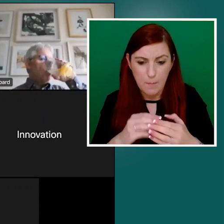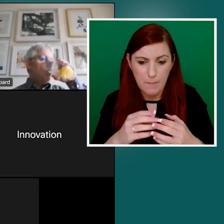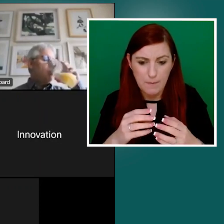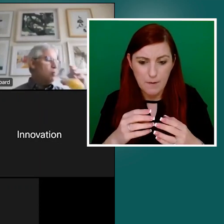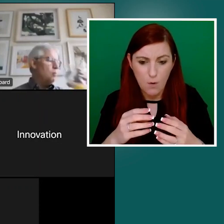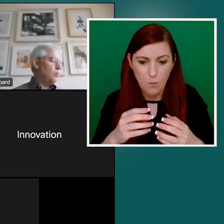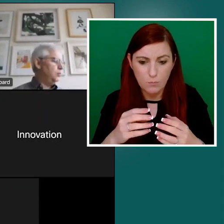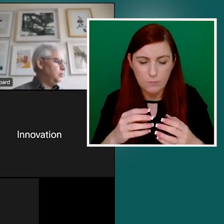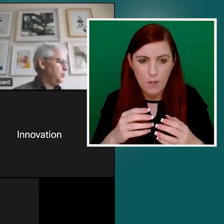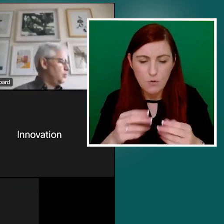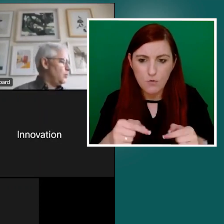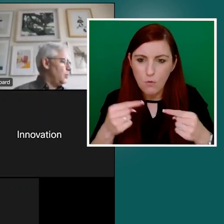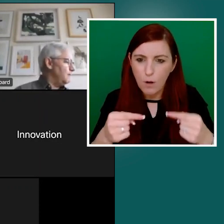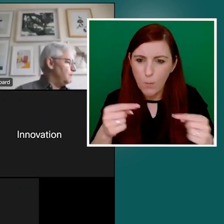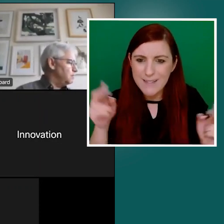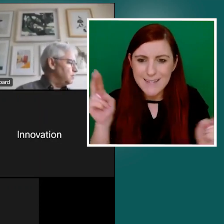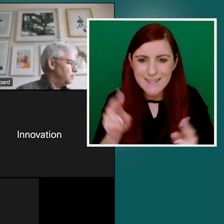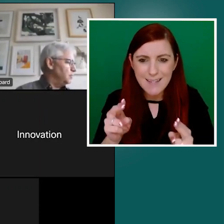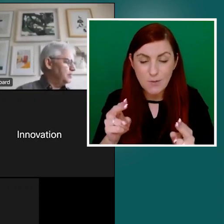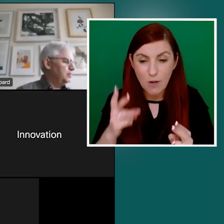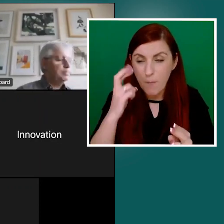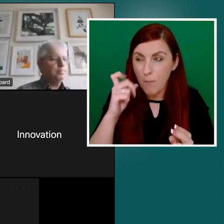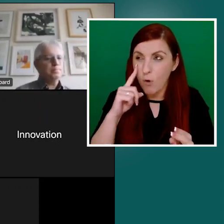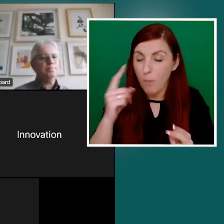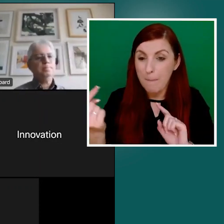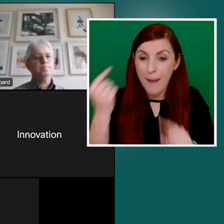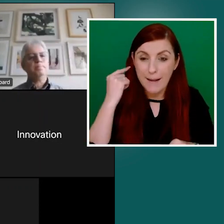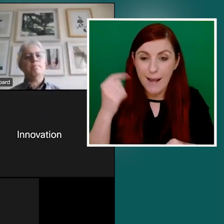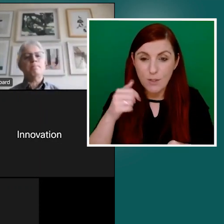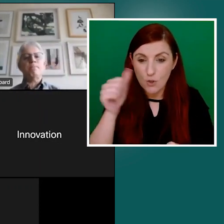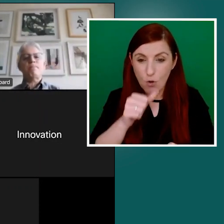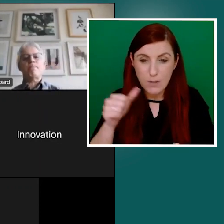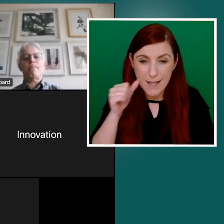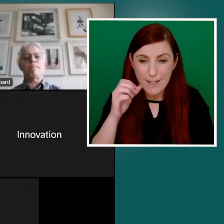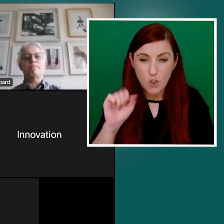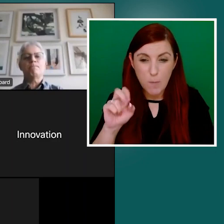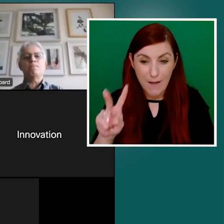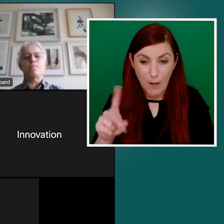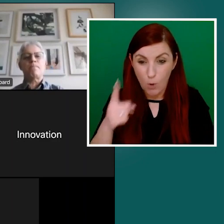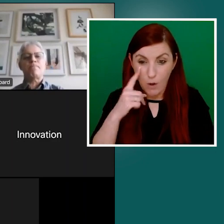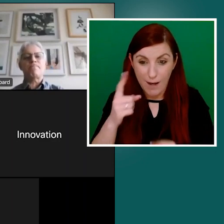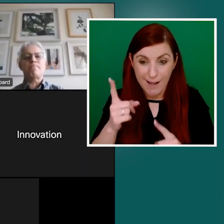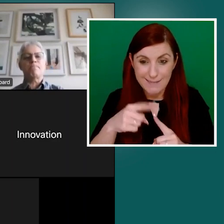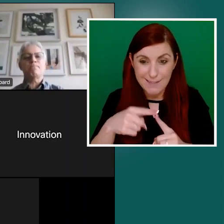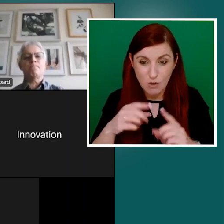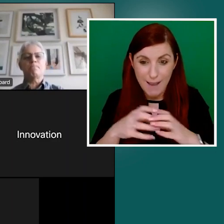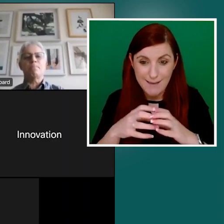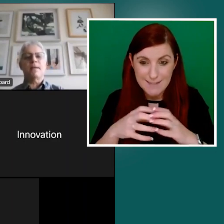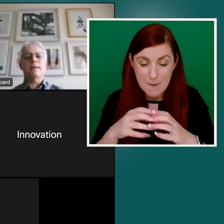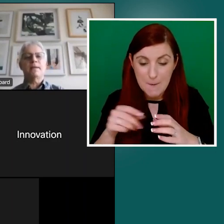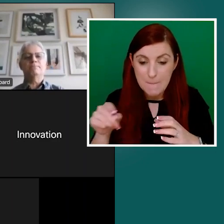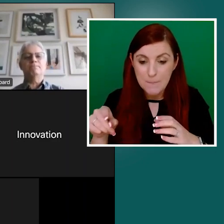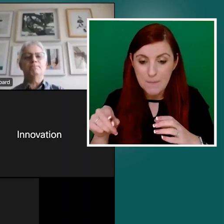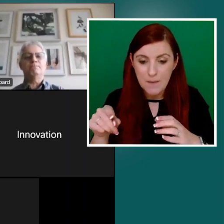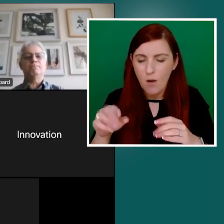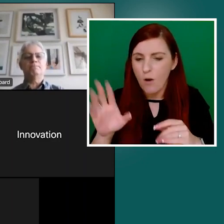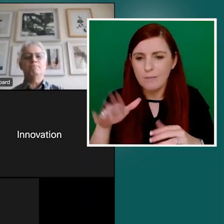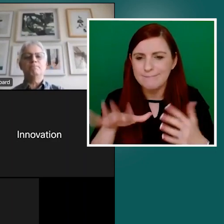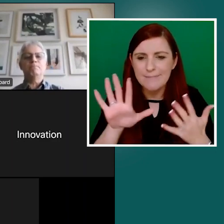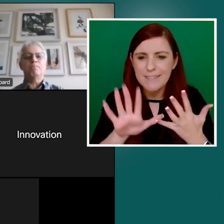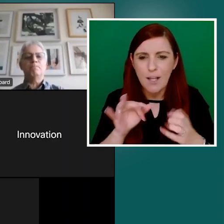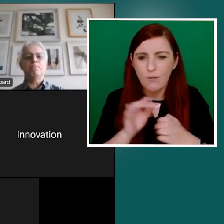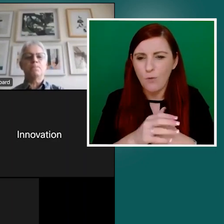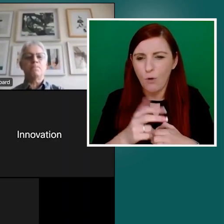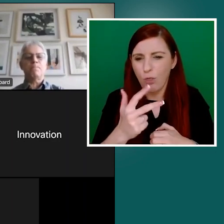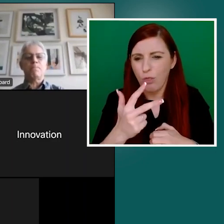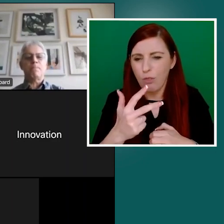I was standing in my local super value looking at eggs. And it was 10 for 330 free range eggs. And then there was some other.